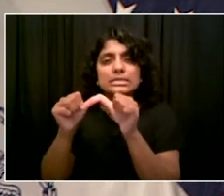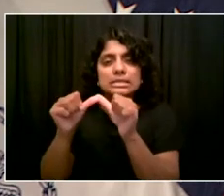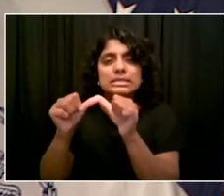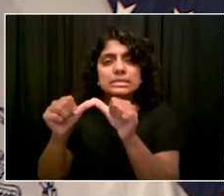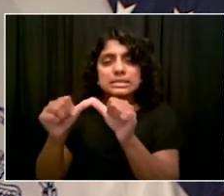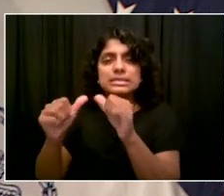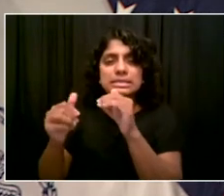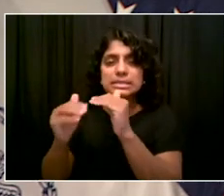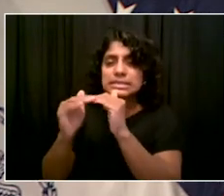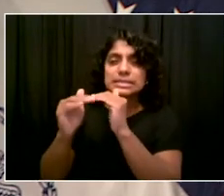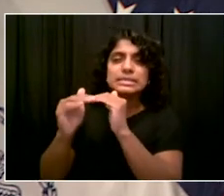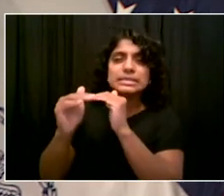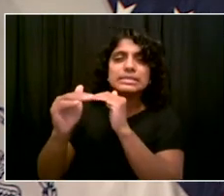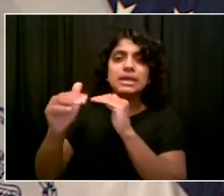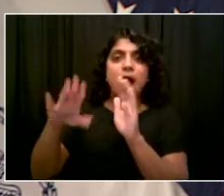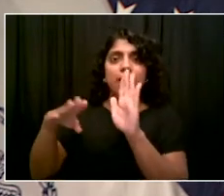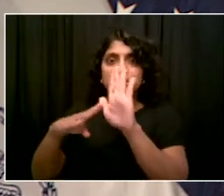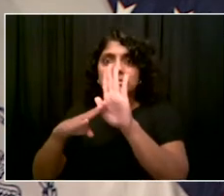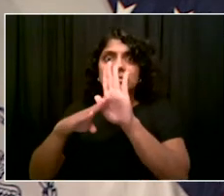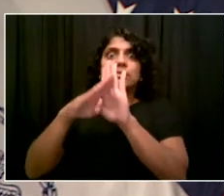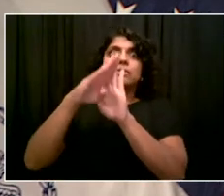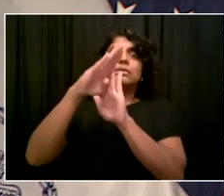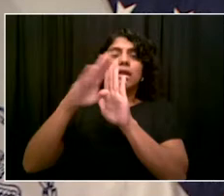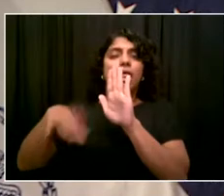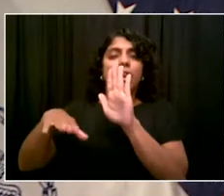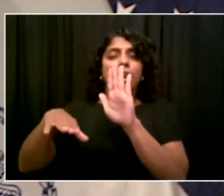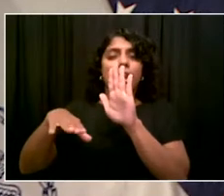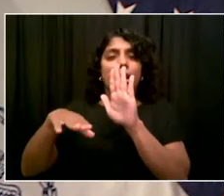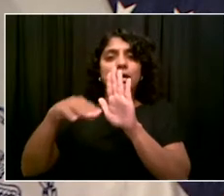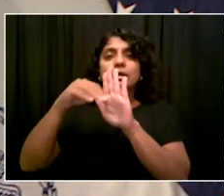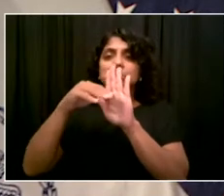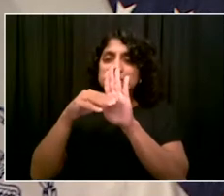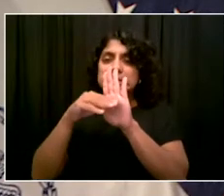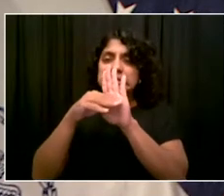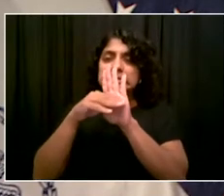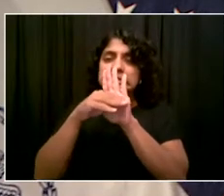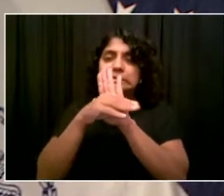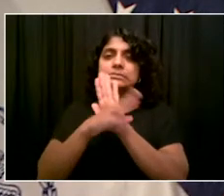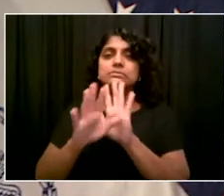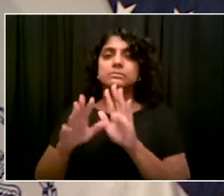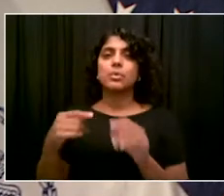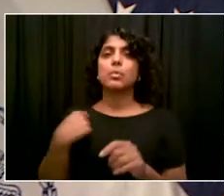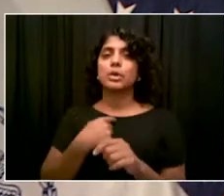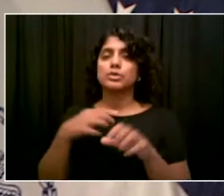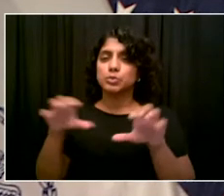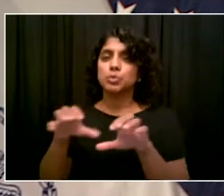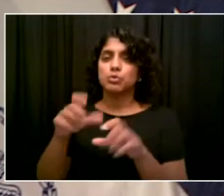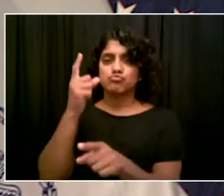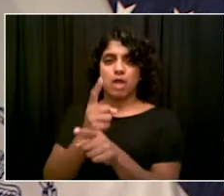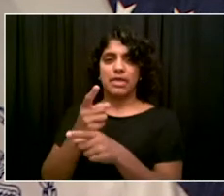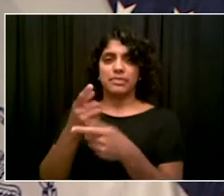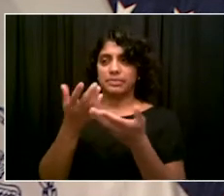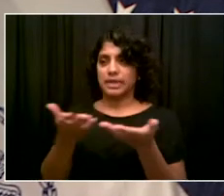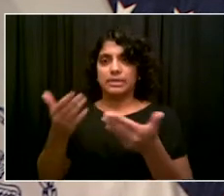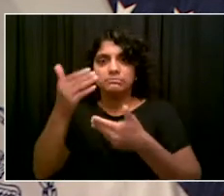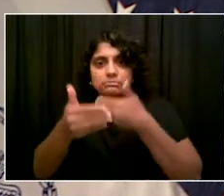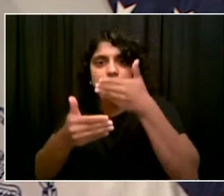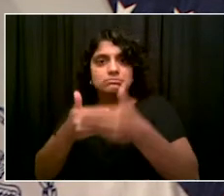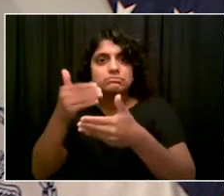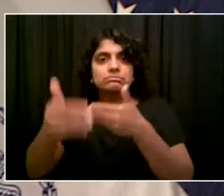low, we're in the right place. But we do need to think about what if that changes, what can we do differently? And that's something we're going to be